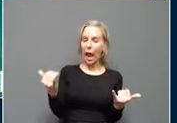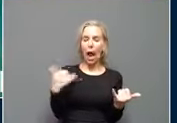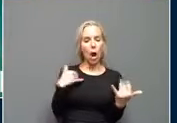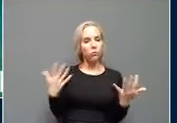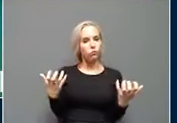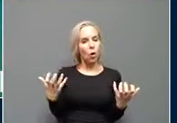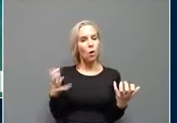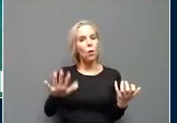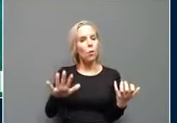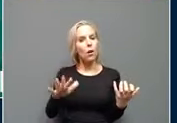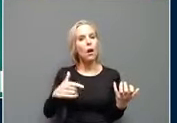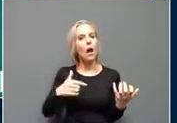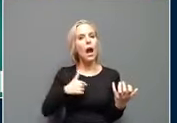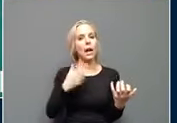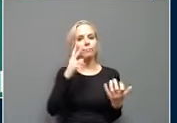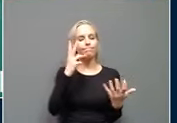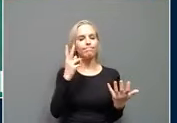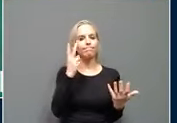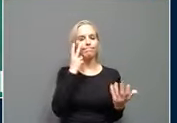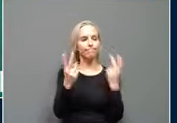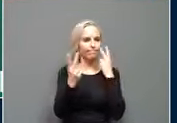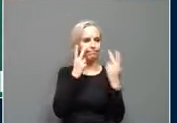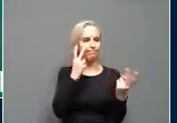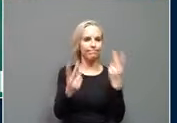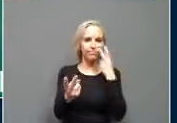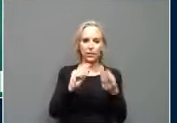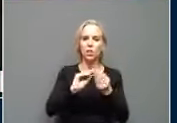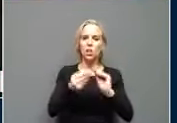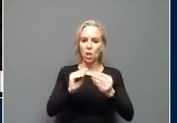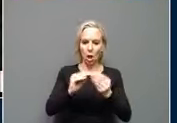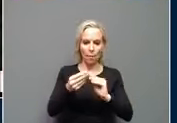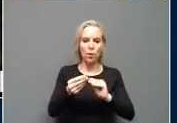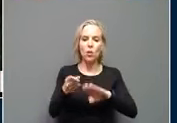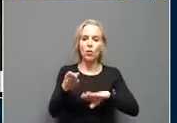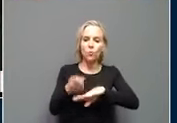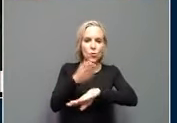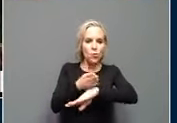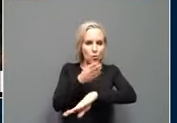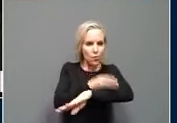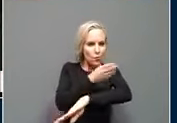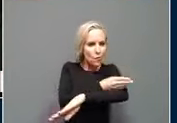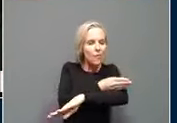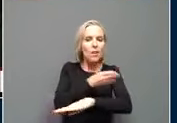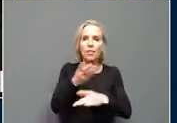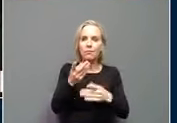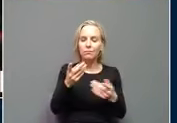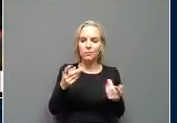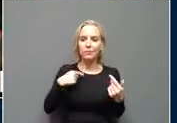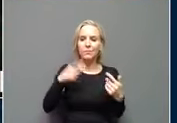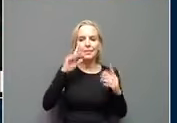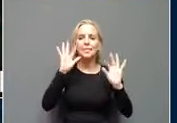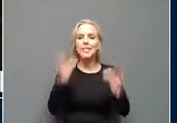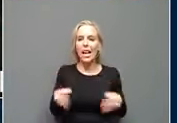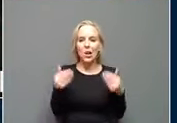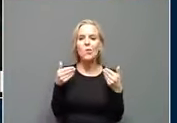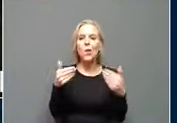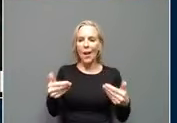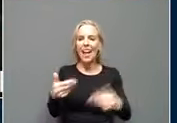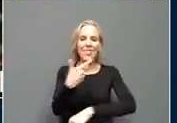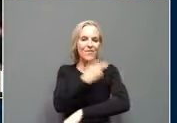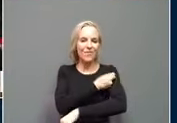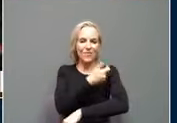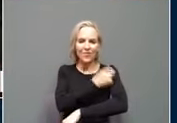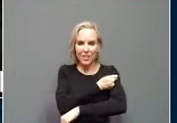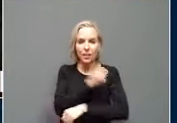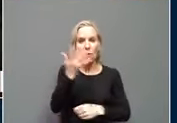see things are getting better. The numbers are starting to get better. I decided to go ahead and get the vaccine to keep everybody